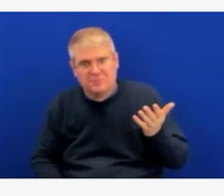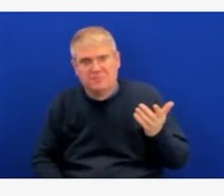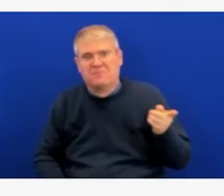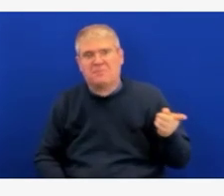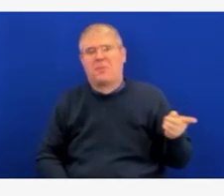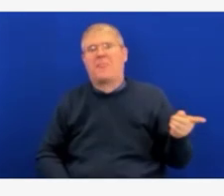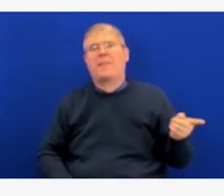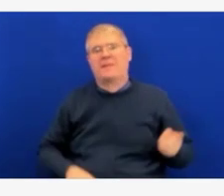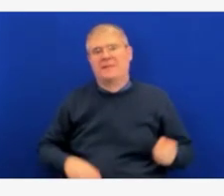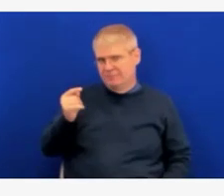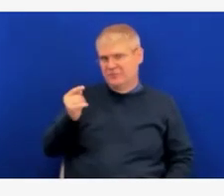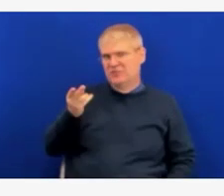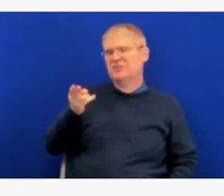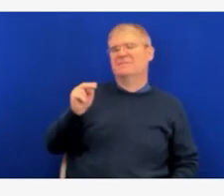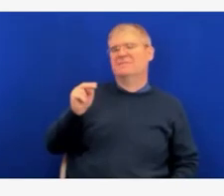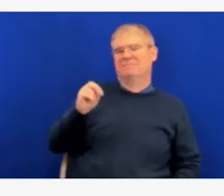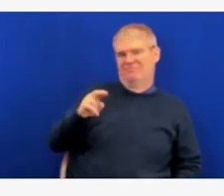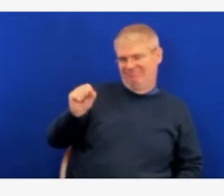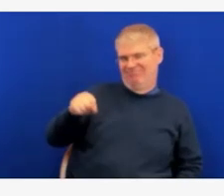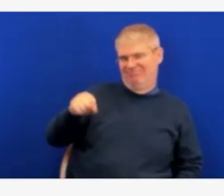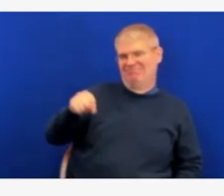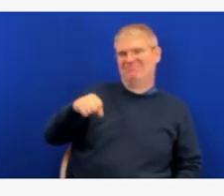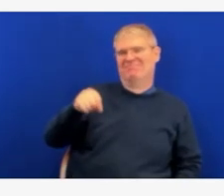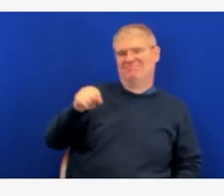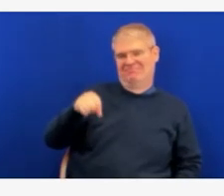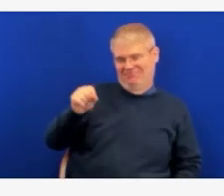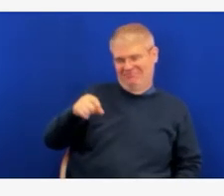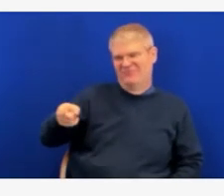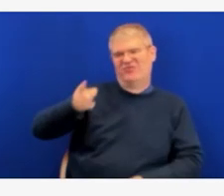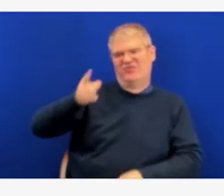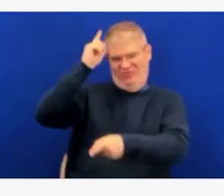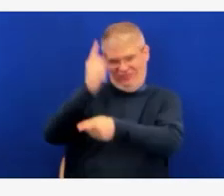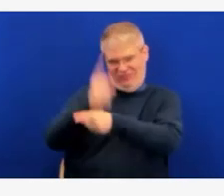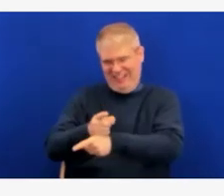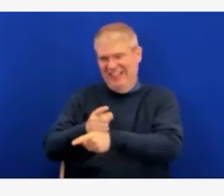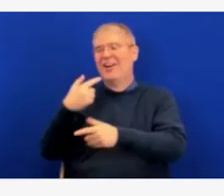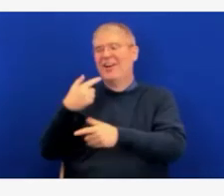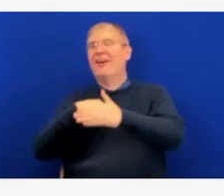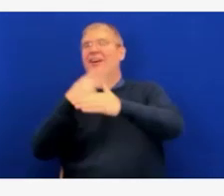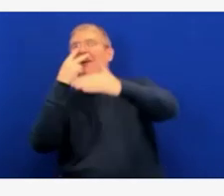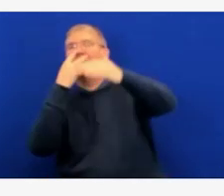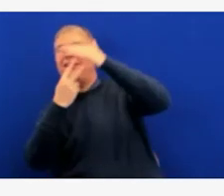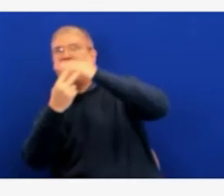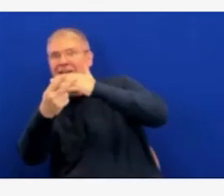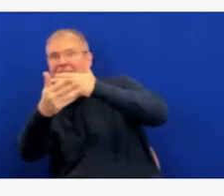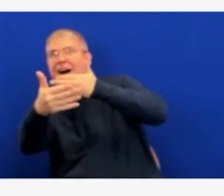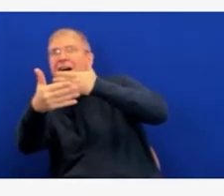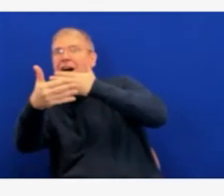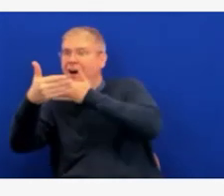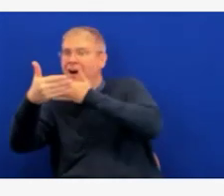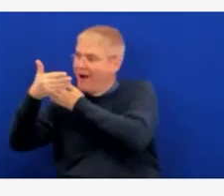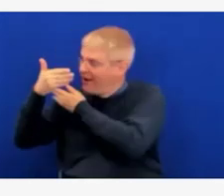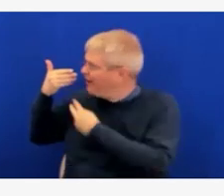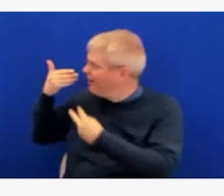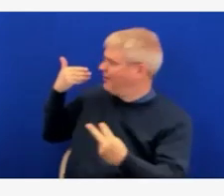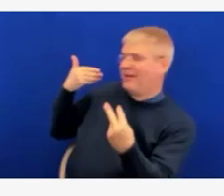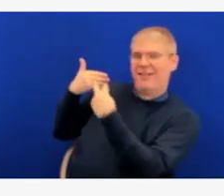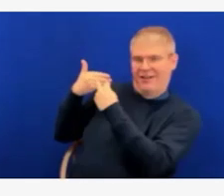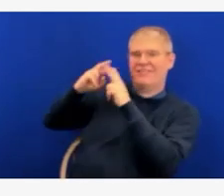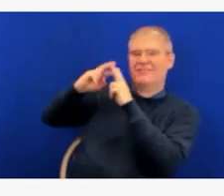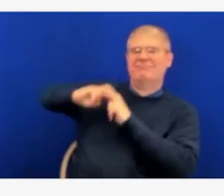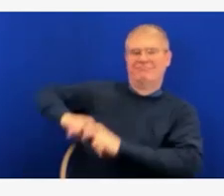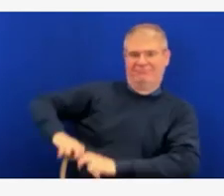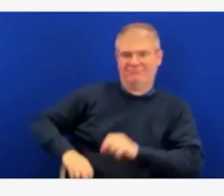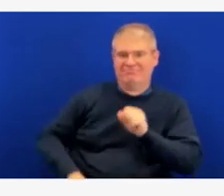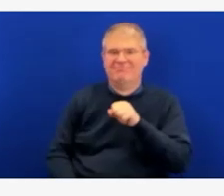looking back at models and tearing them apart and determining how bad they actually were. So, that's the great thing about models is we can go back and